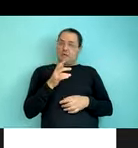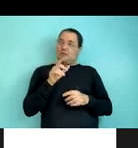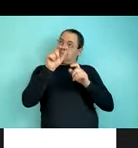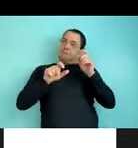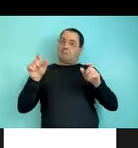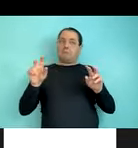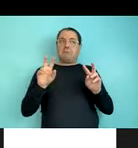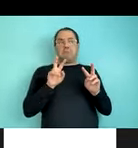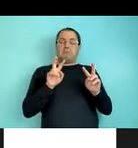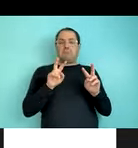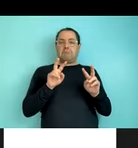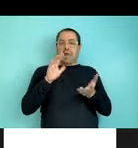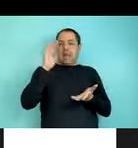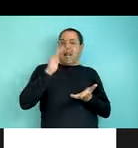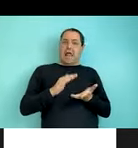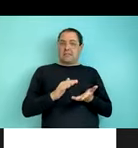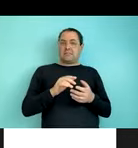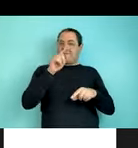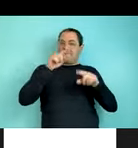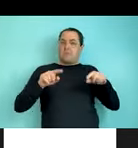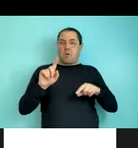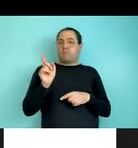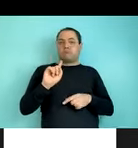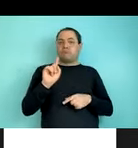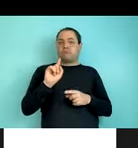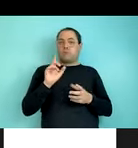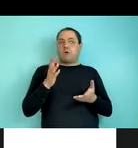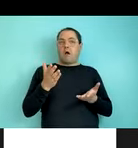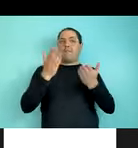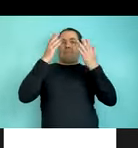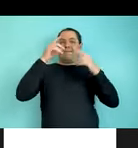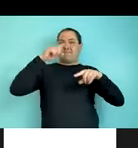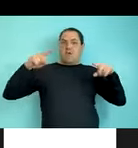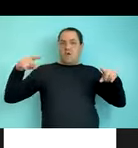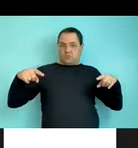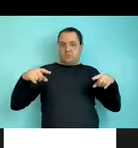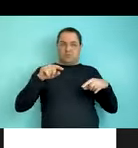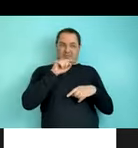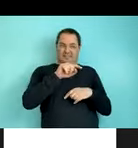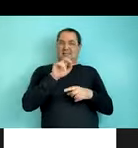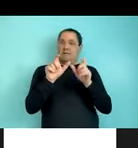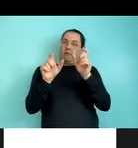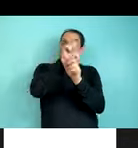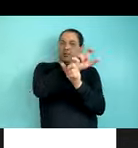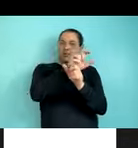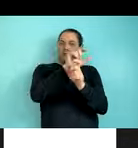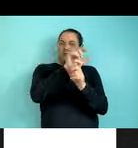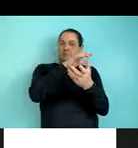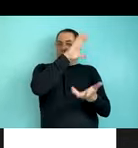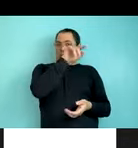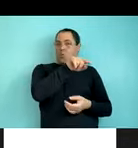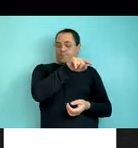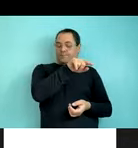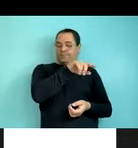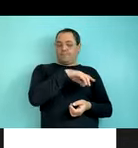not decreasing variability. They were, in fact, increasing variation by overproducing the noun first order. But in